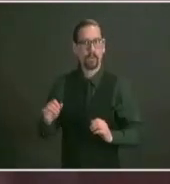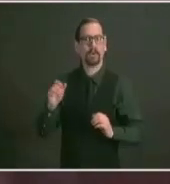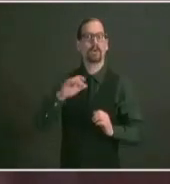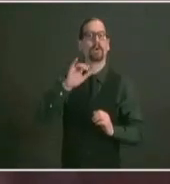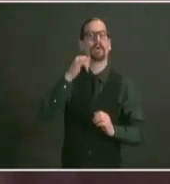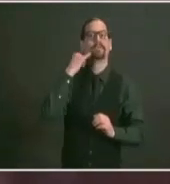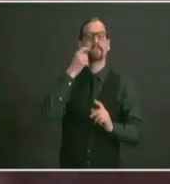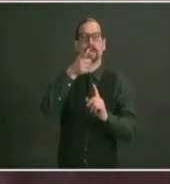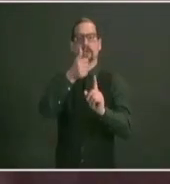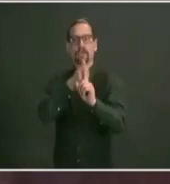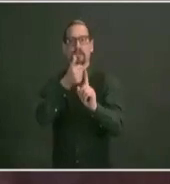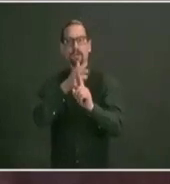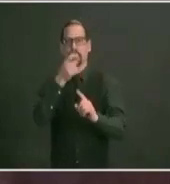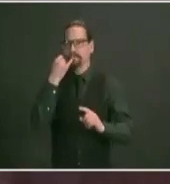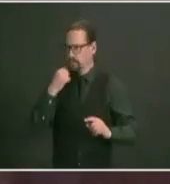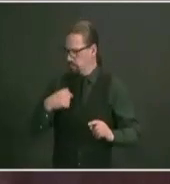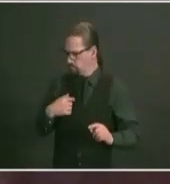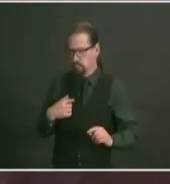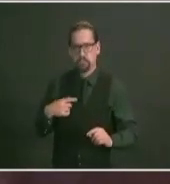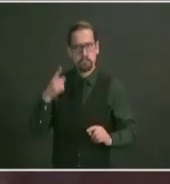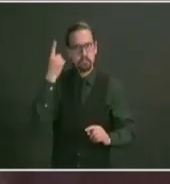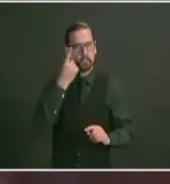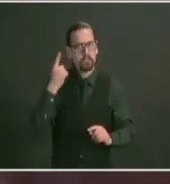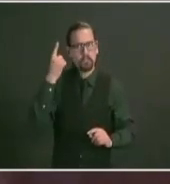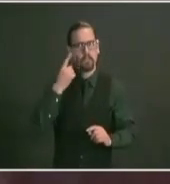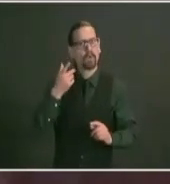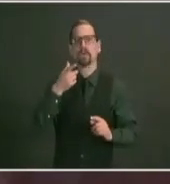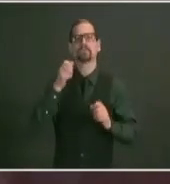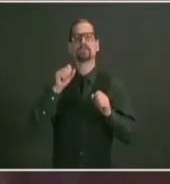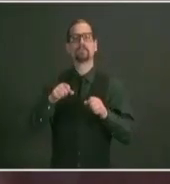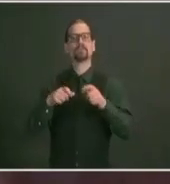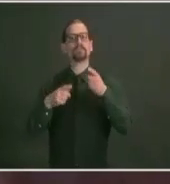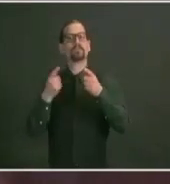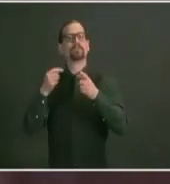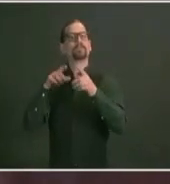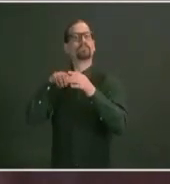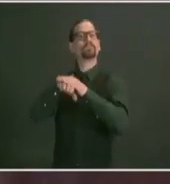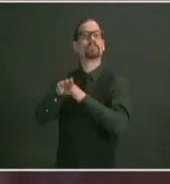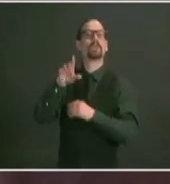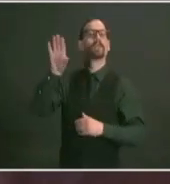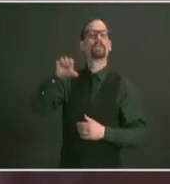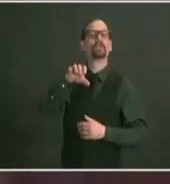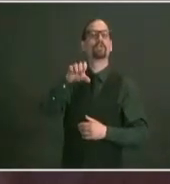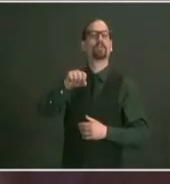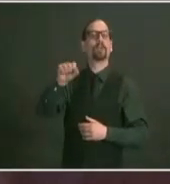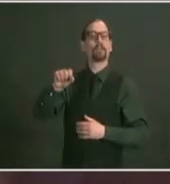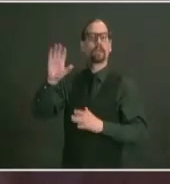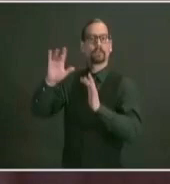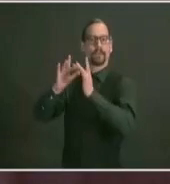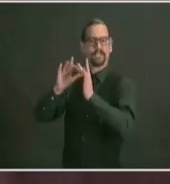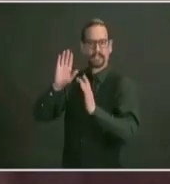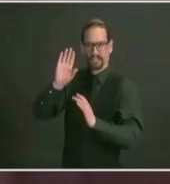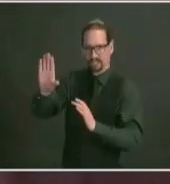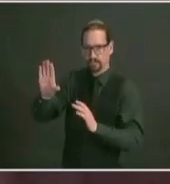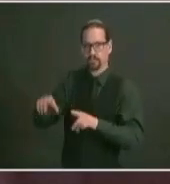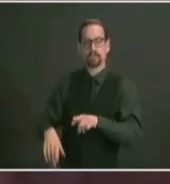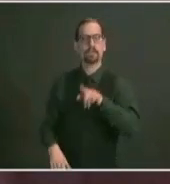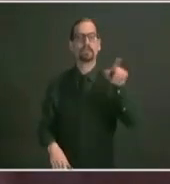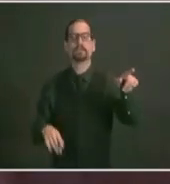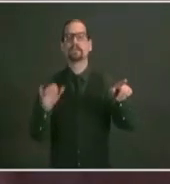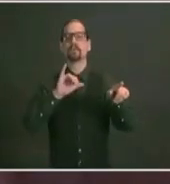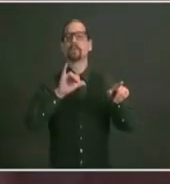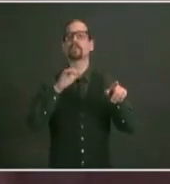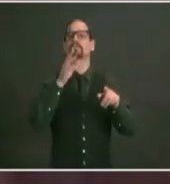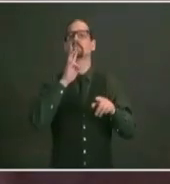shop and walmart to make appointments the last thing i want to update on today is vaccinating for homebound rhode